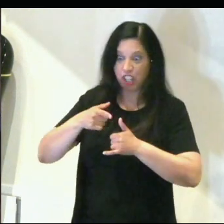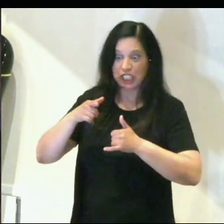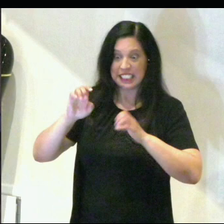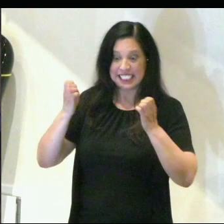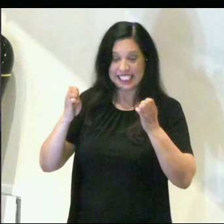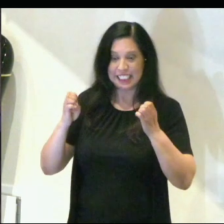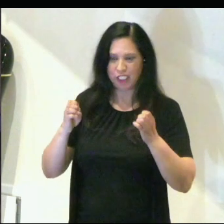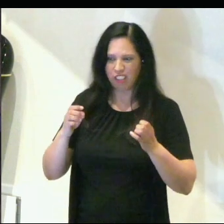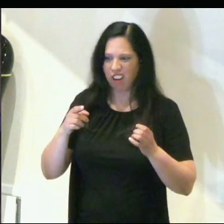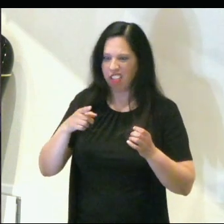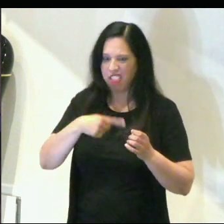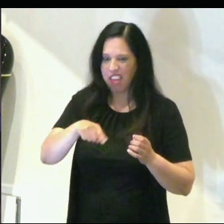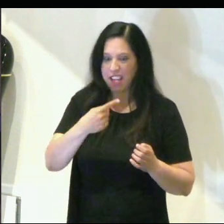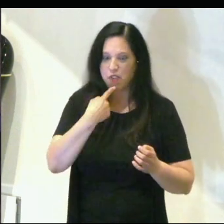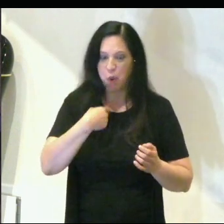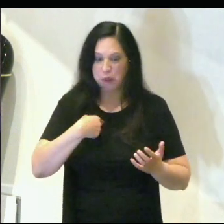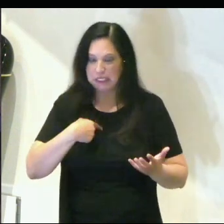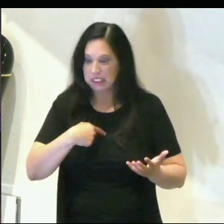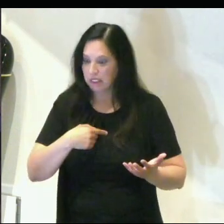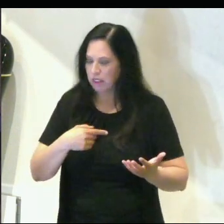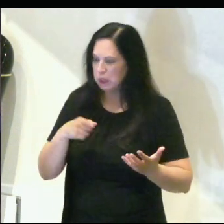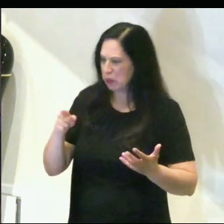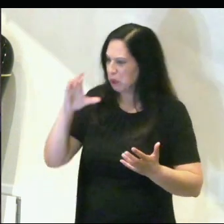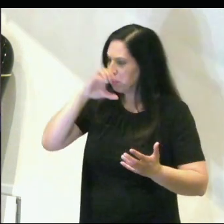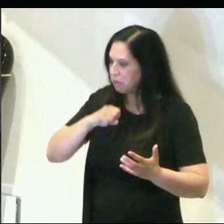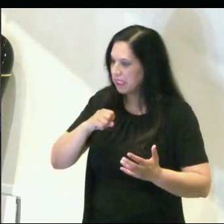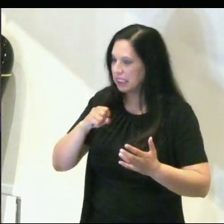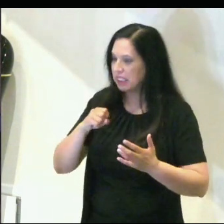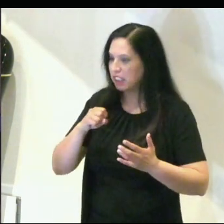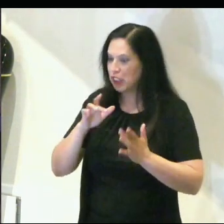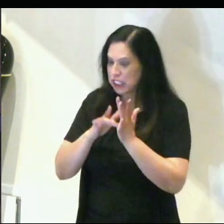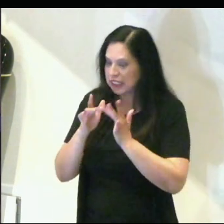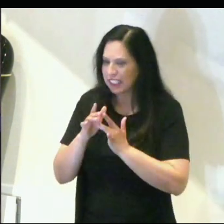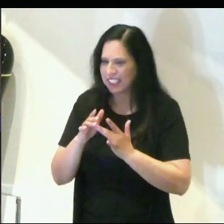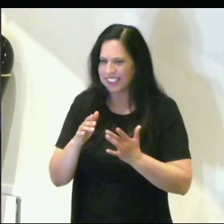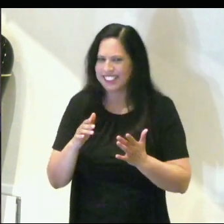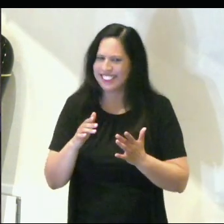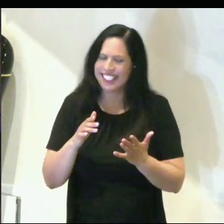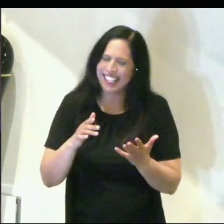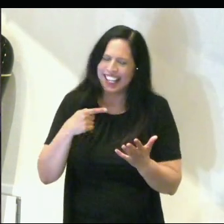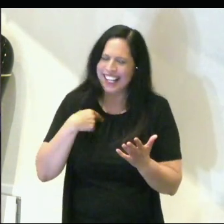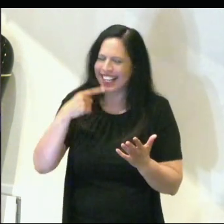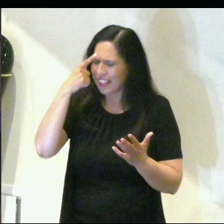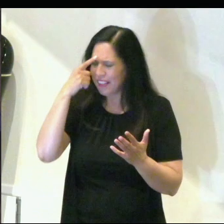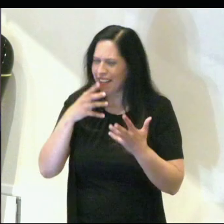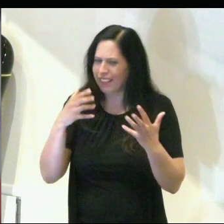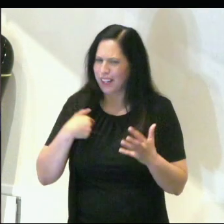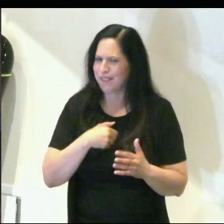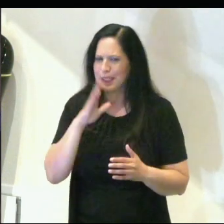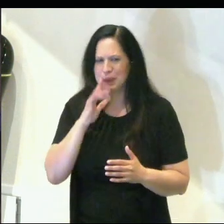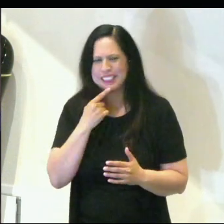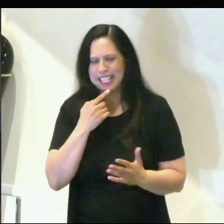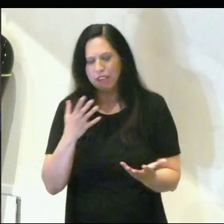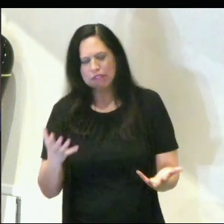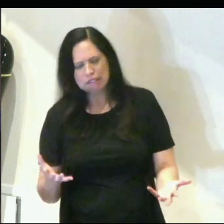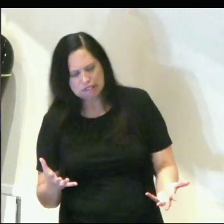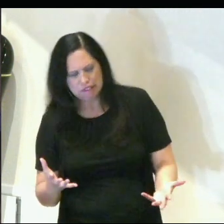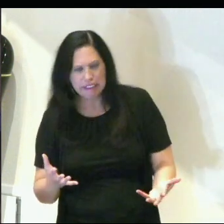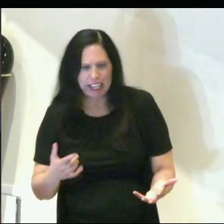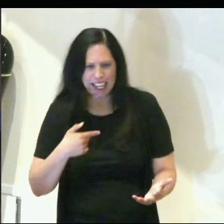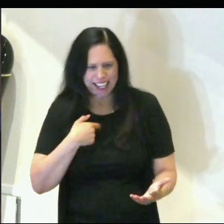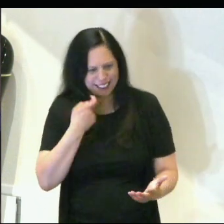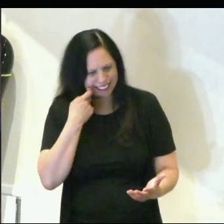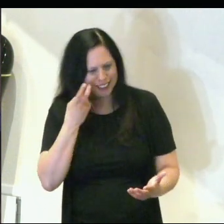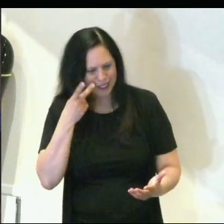said, hey, man, you just missed Jesus, I don't think it's a stretch that some of us would have said, I don't believe you. I just saw him dead on Friday. I